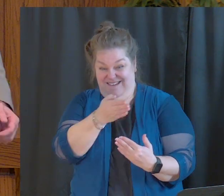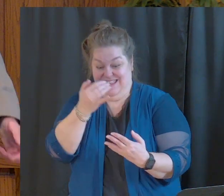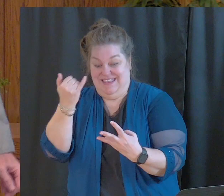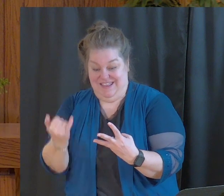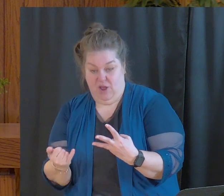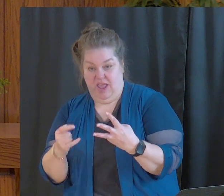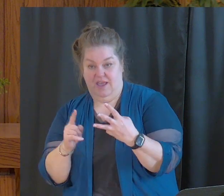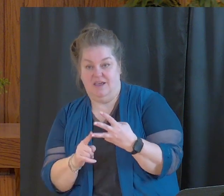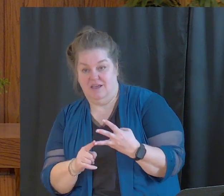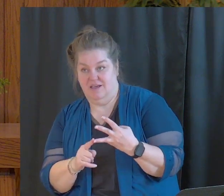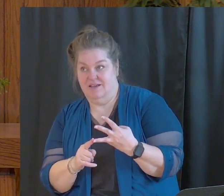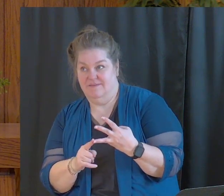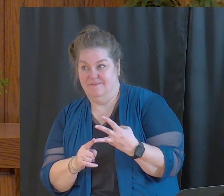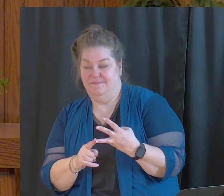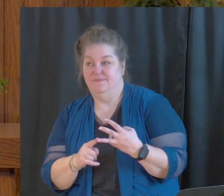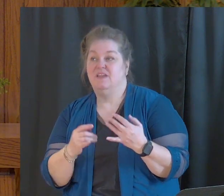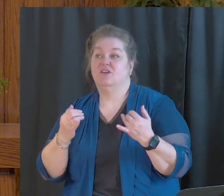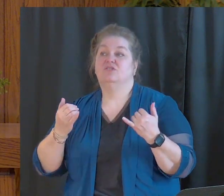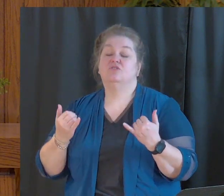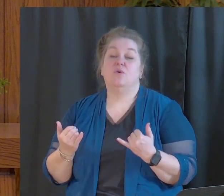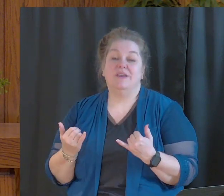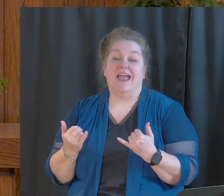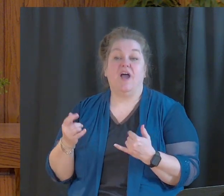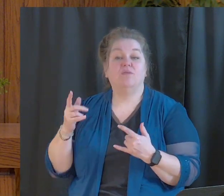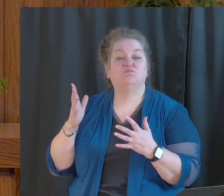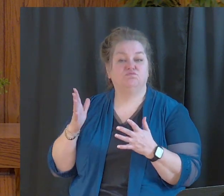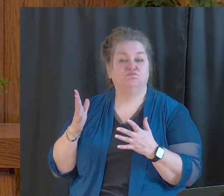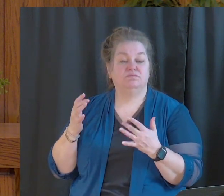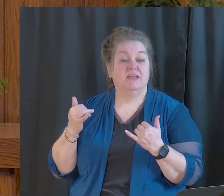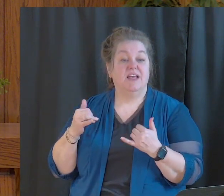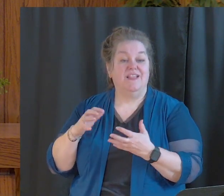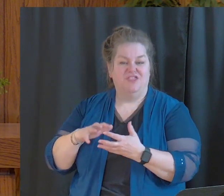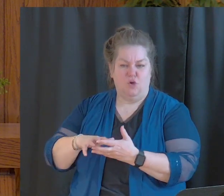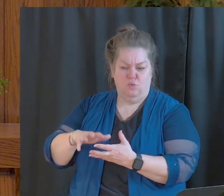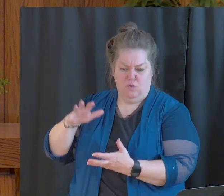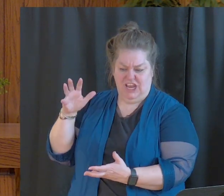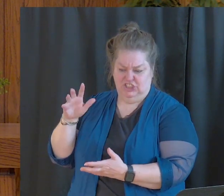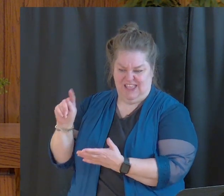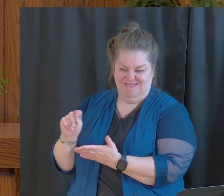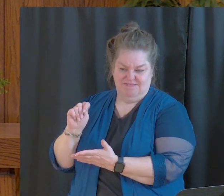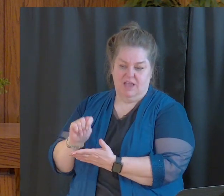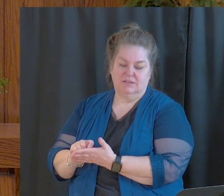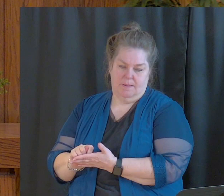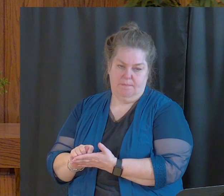It was not uncommon for the rich and powerful in Paul's day